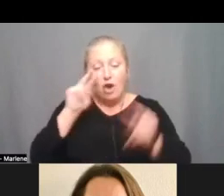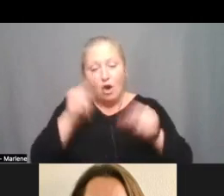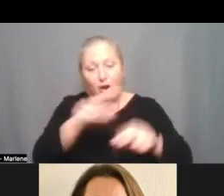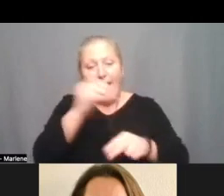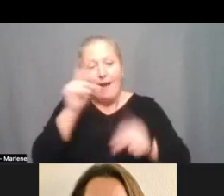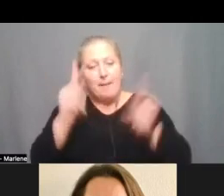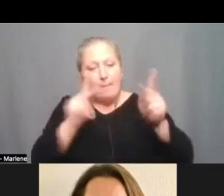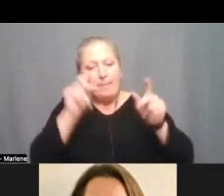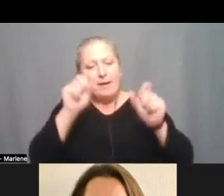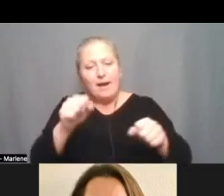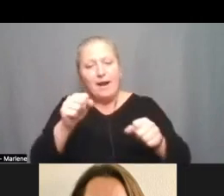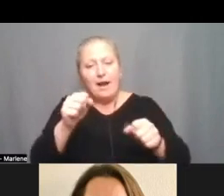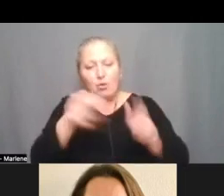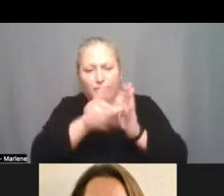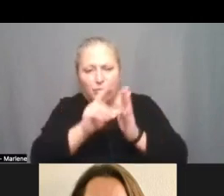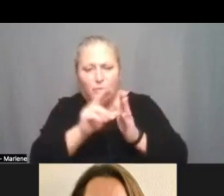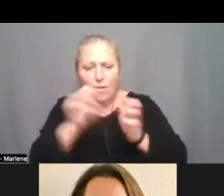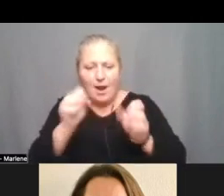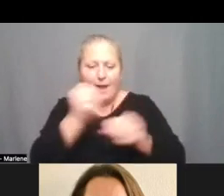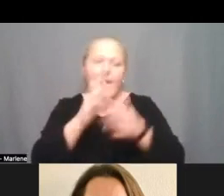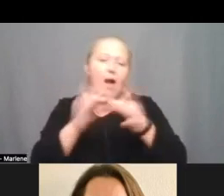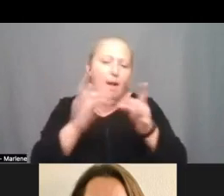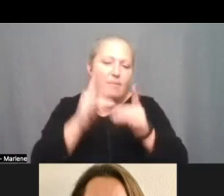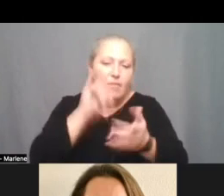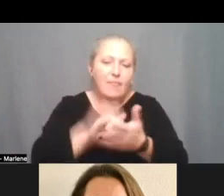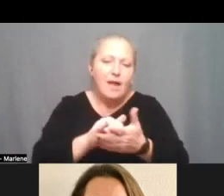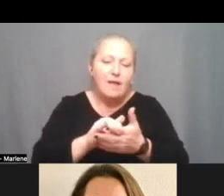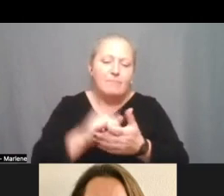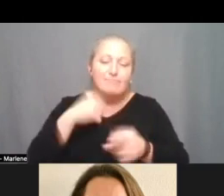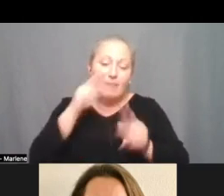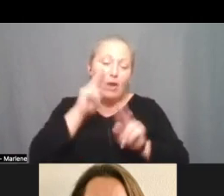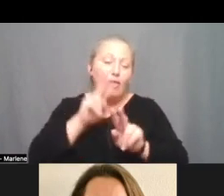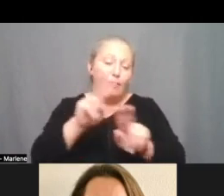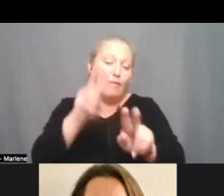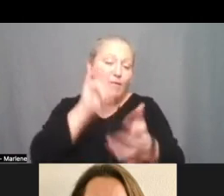able to review and comment upon and i look forward to that work